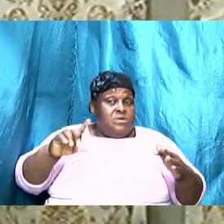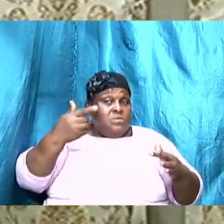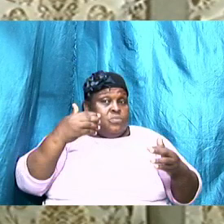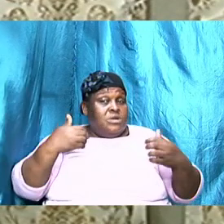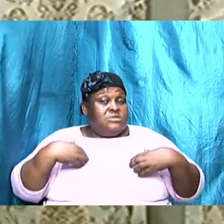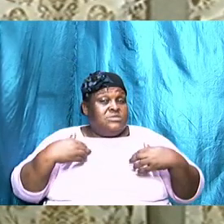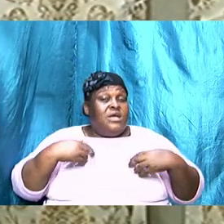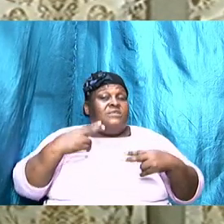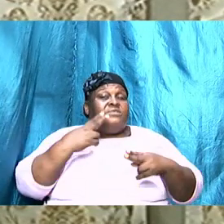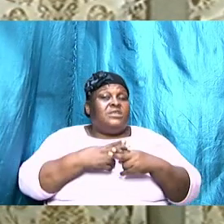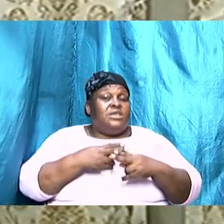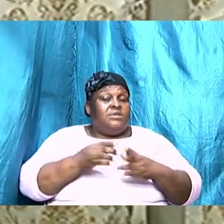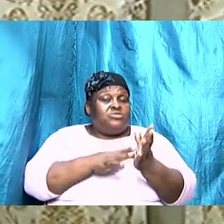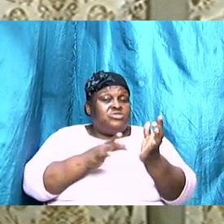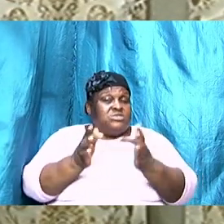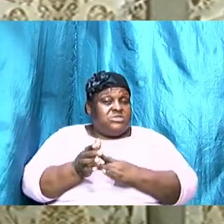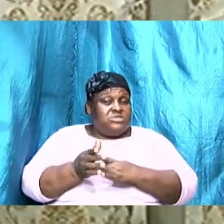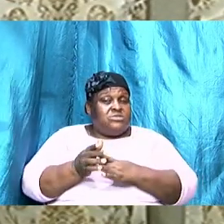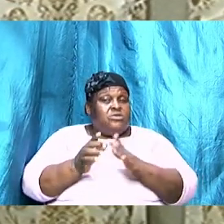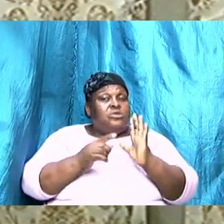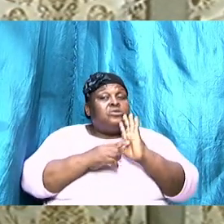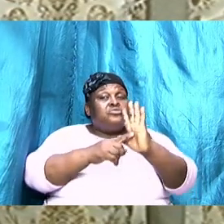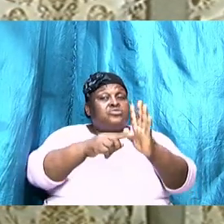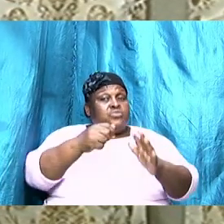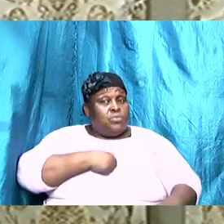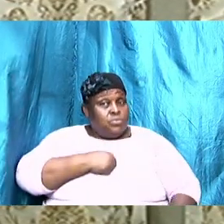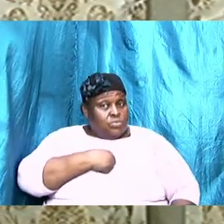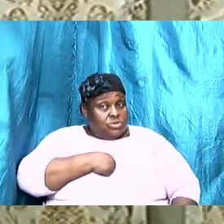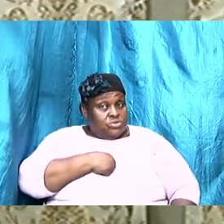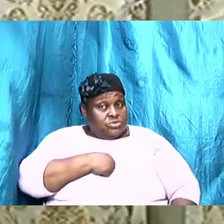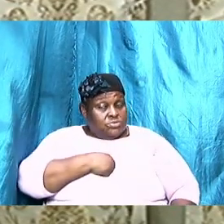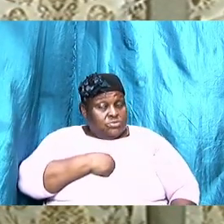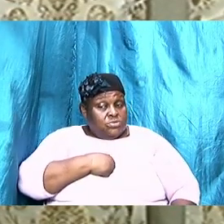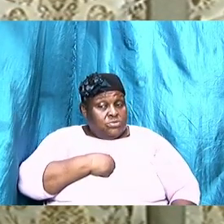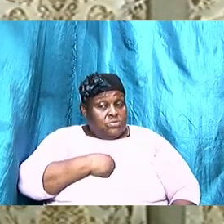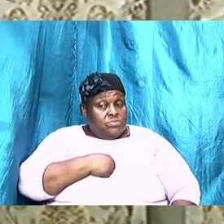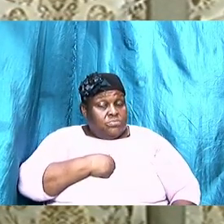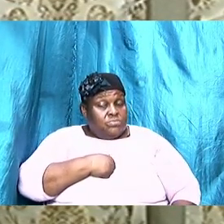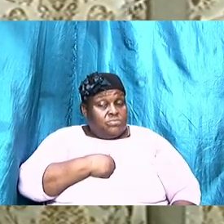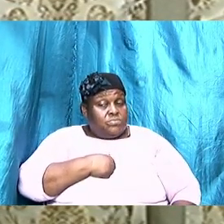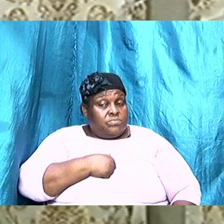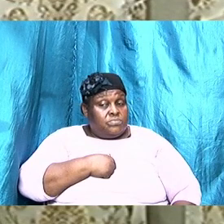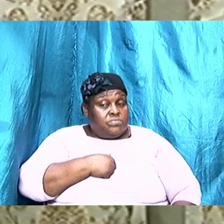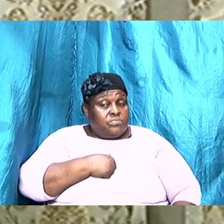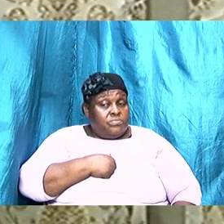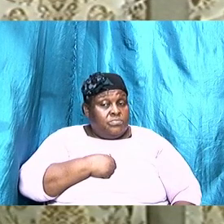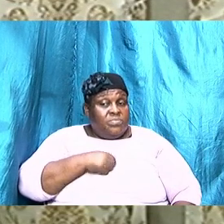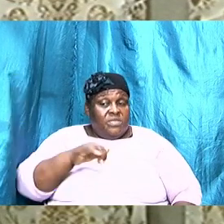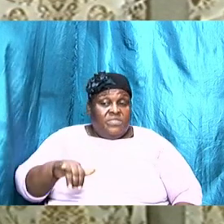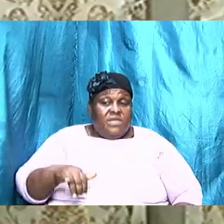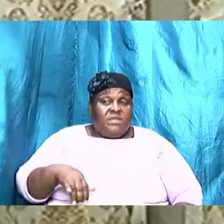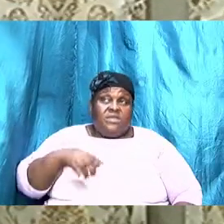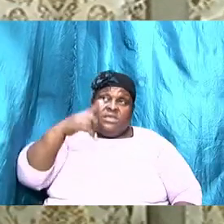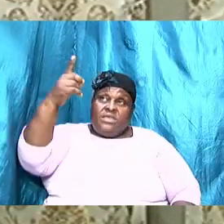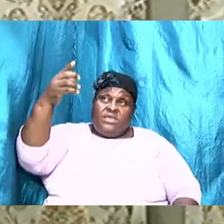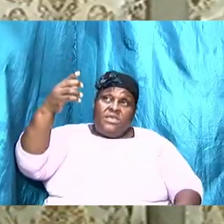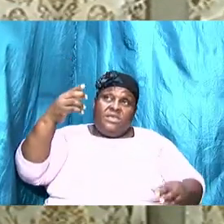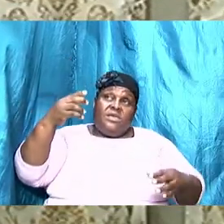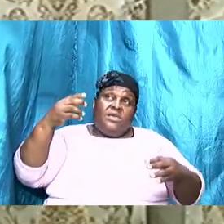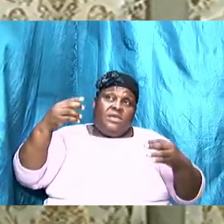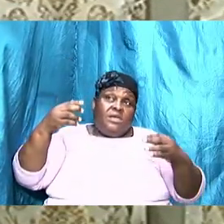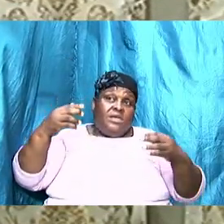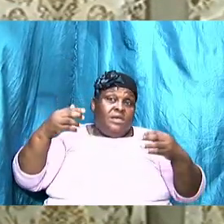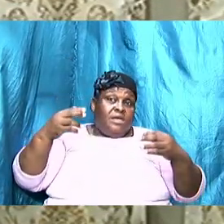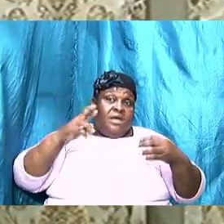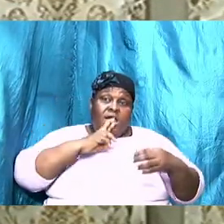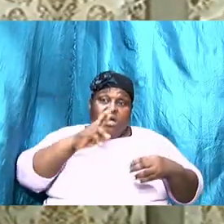ownership not in any derogatory way but it shows ownership and that he has responsibility for